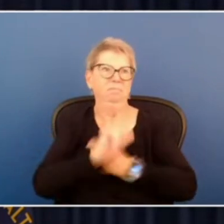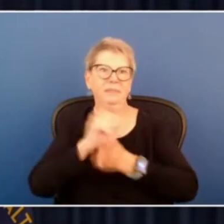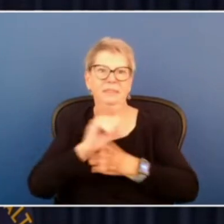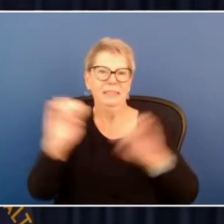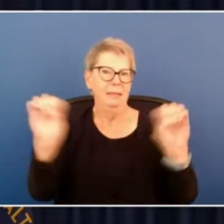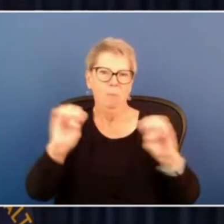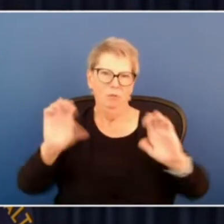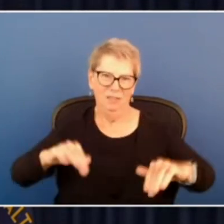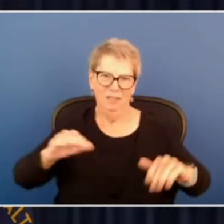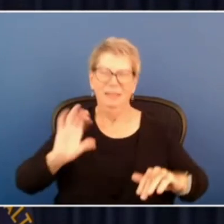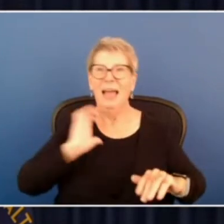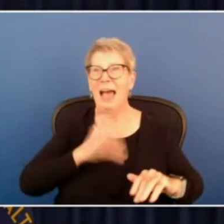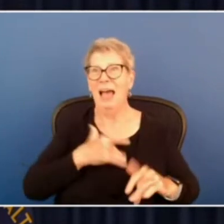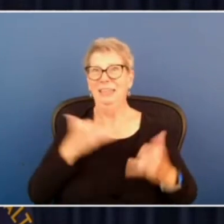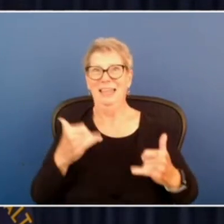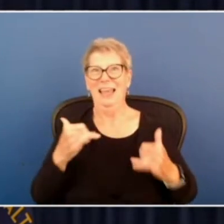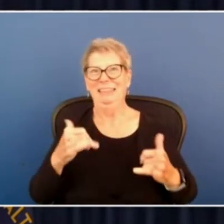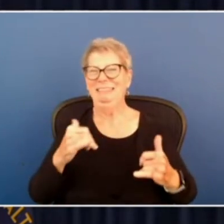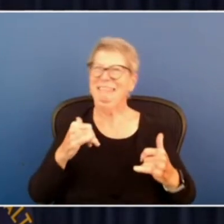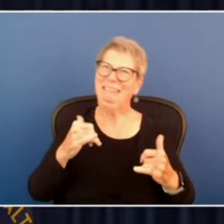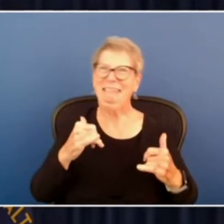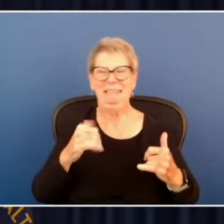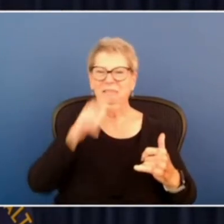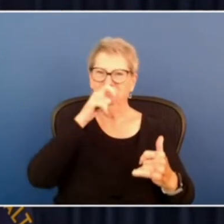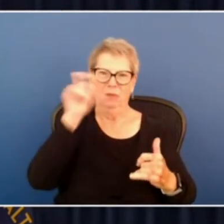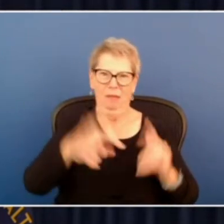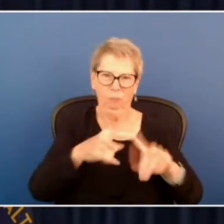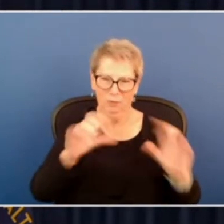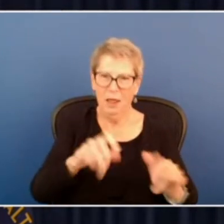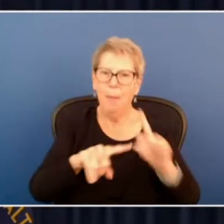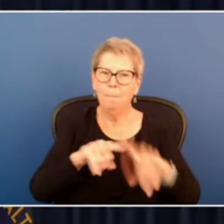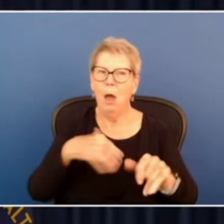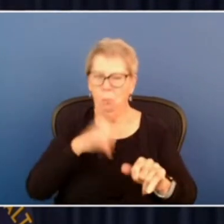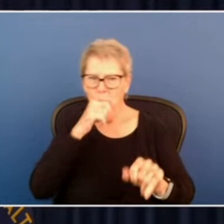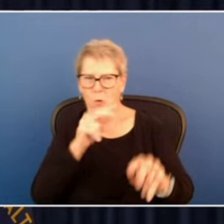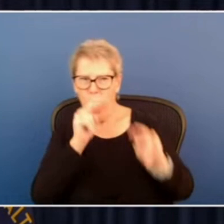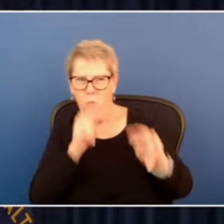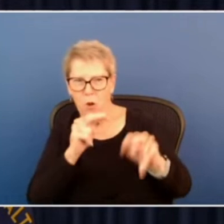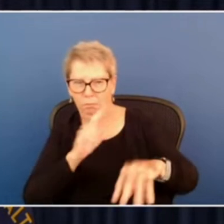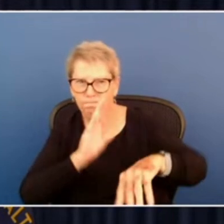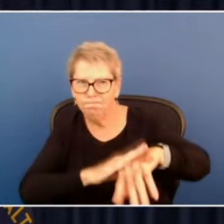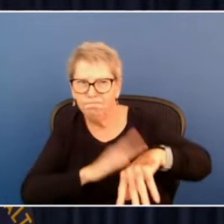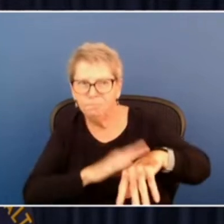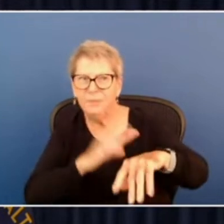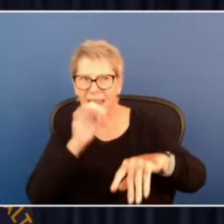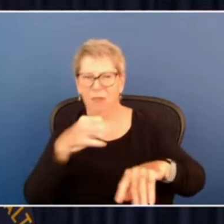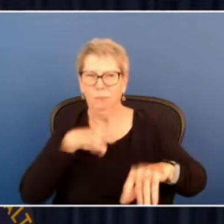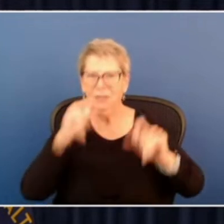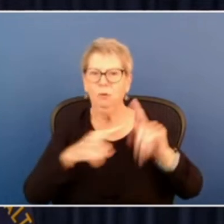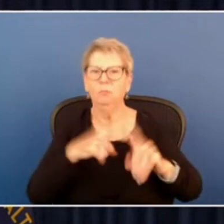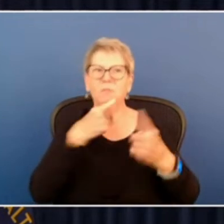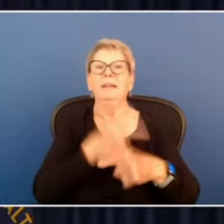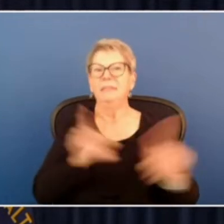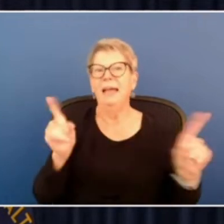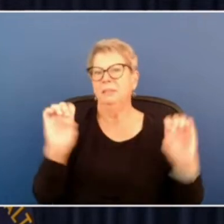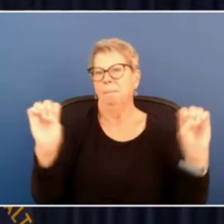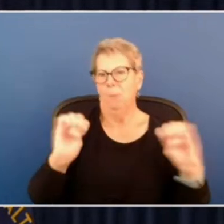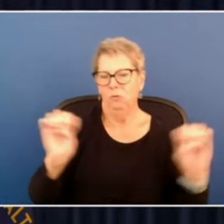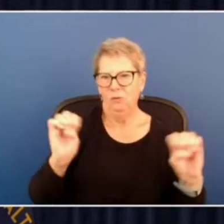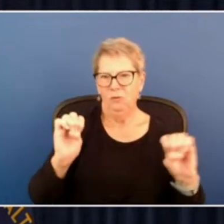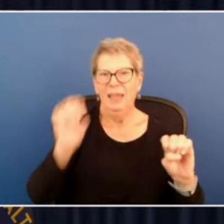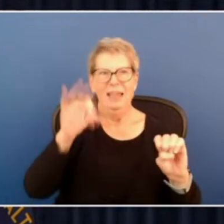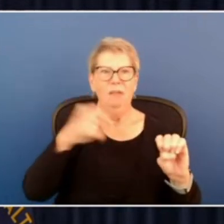doesn't necessitate it, but we will be watching very closely and will be willing to take additional steps